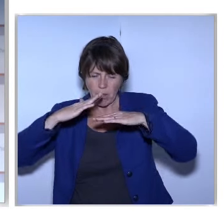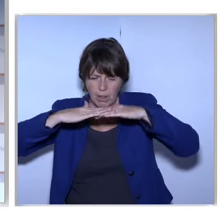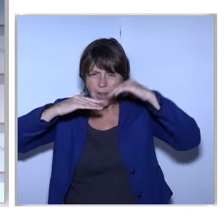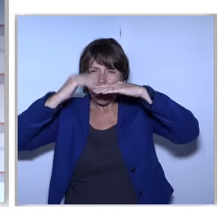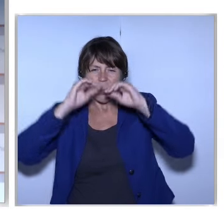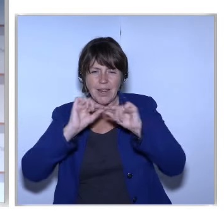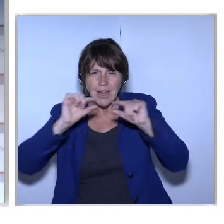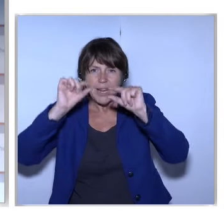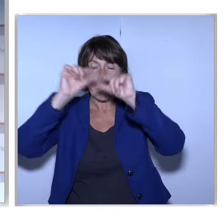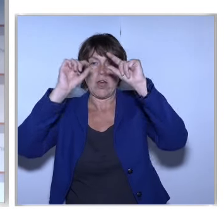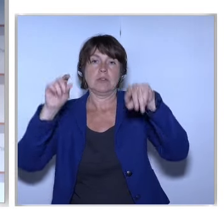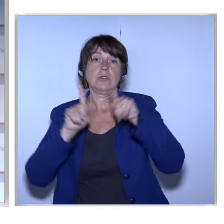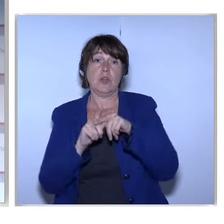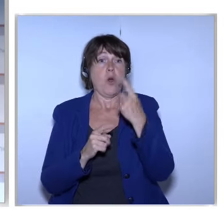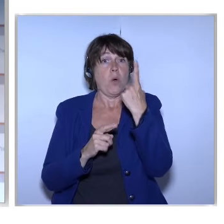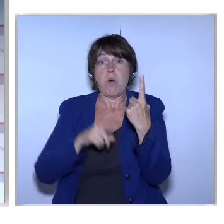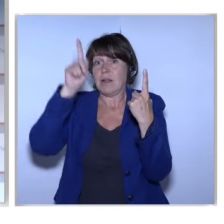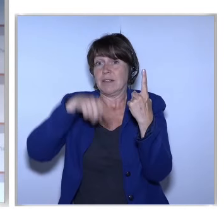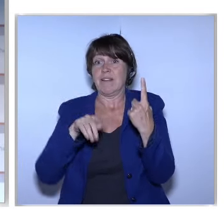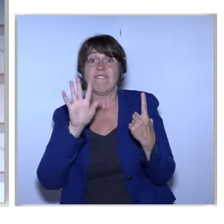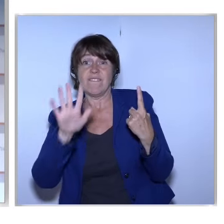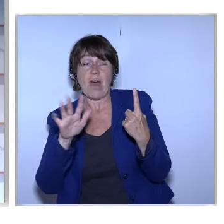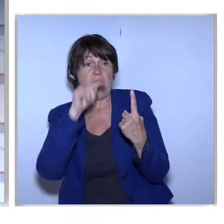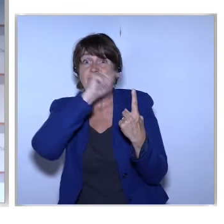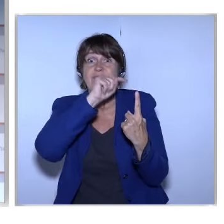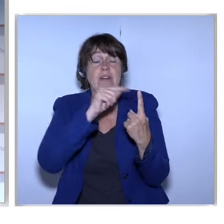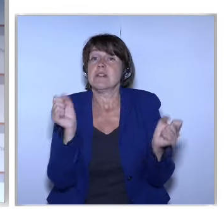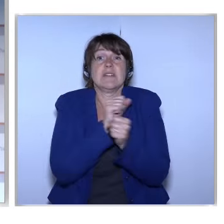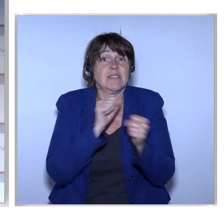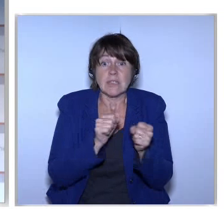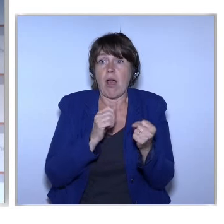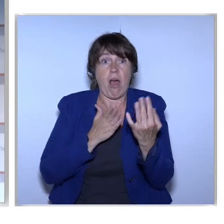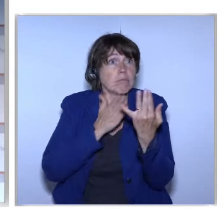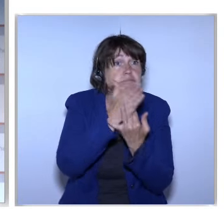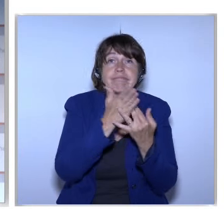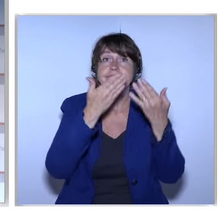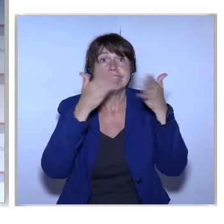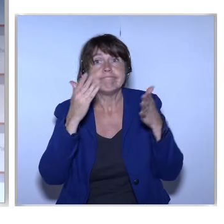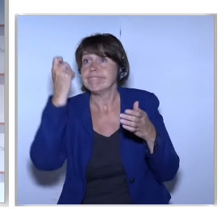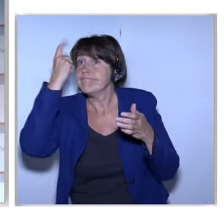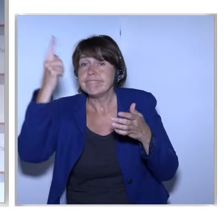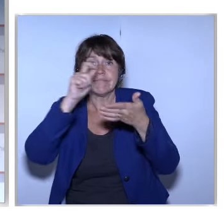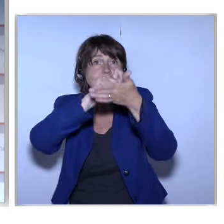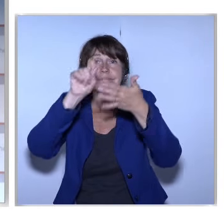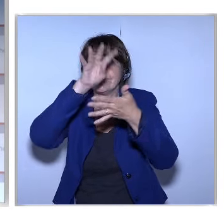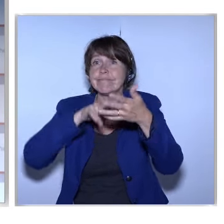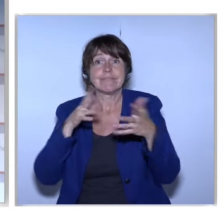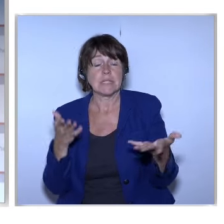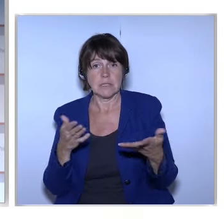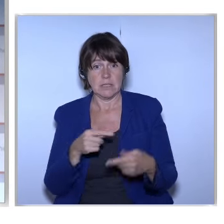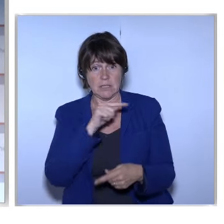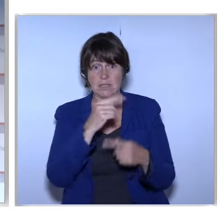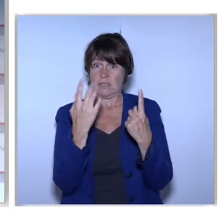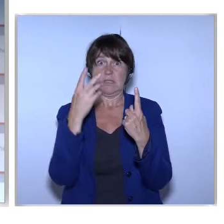Consider The One In Five Not Inclined And Able To Use Any Of The New Tools And Services We're Talking About A Market That's Perhaps